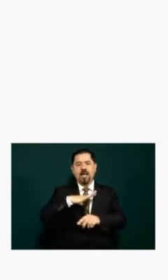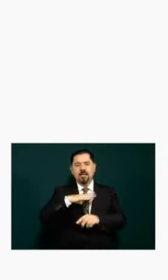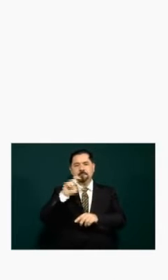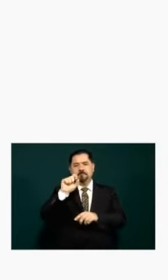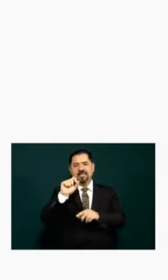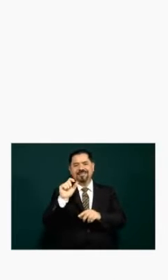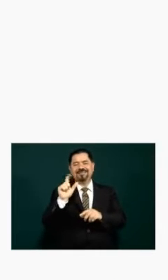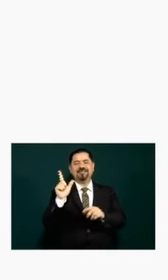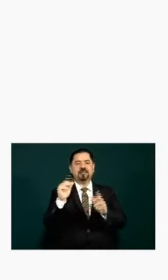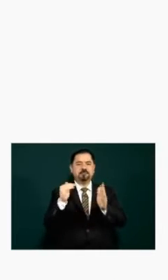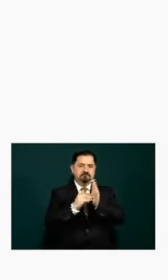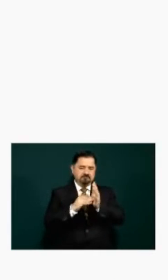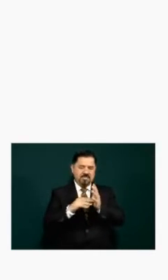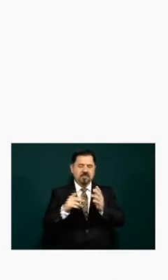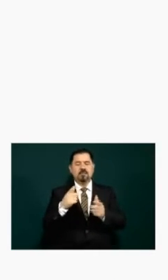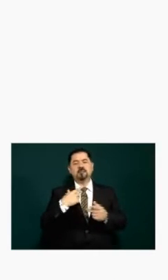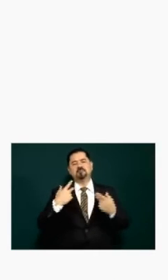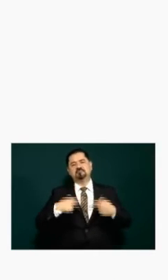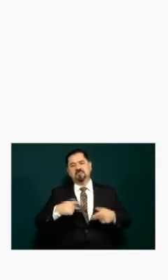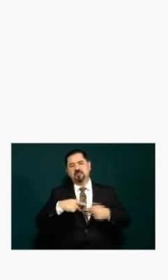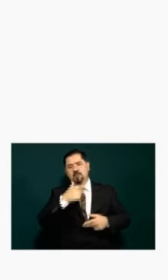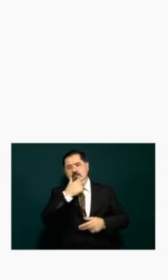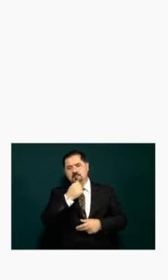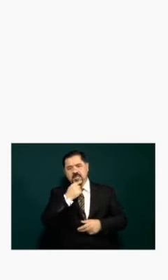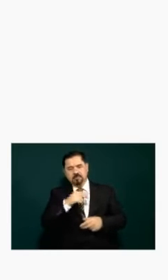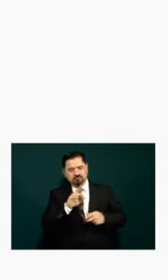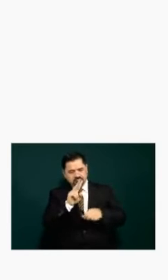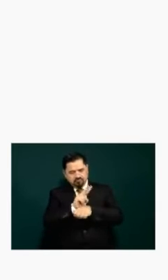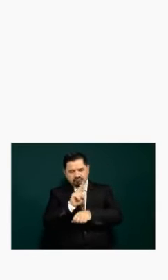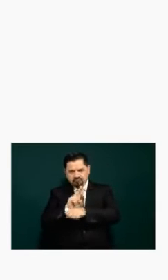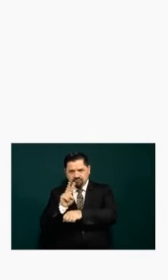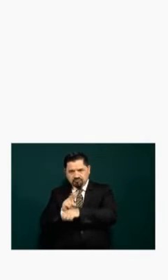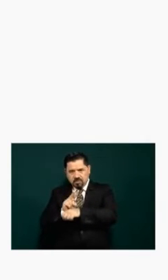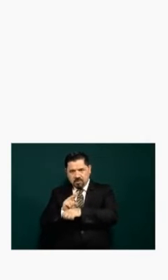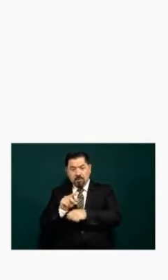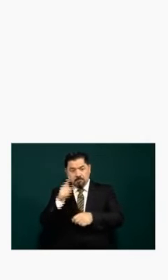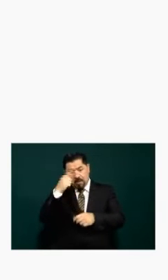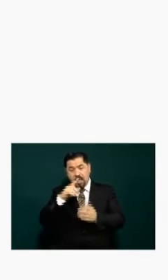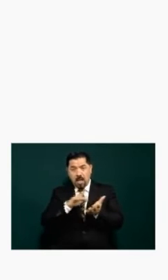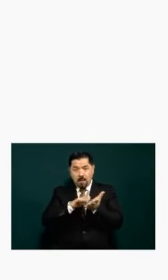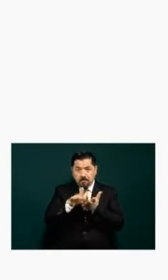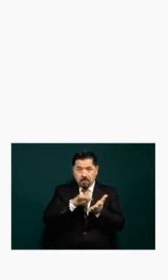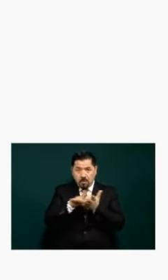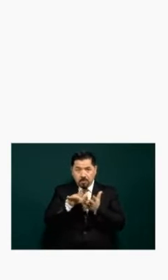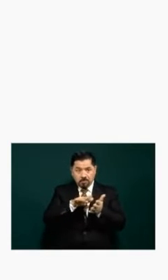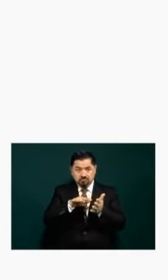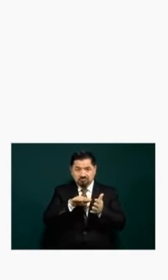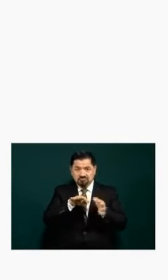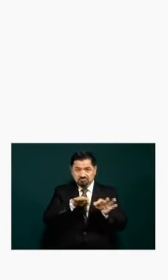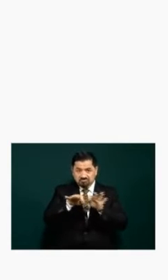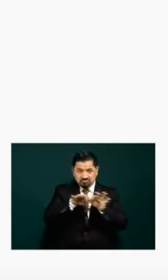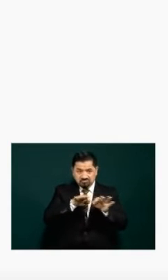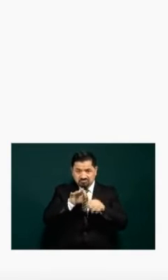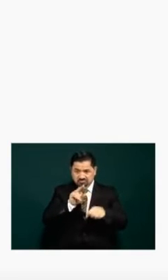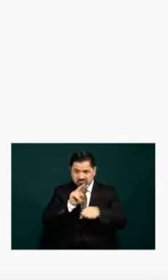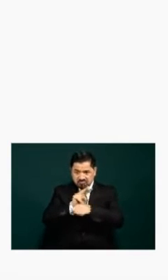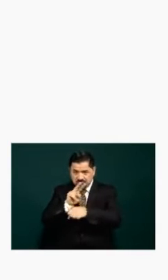there's there's a support for the national guard and support for operations uh